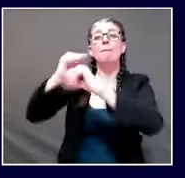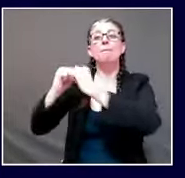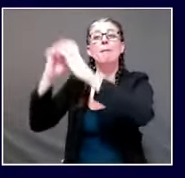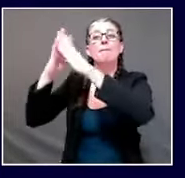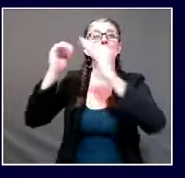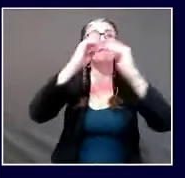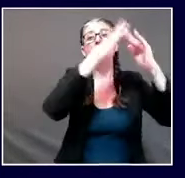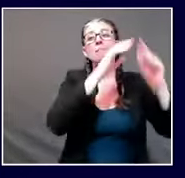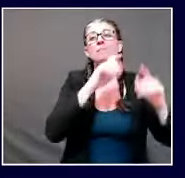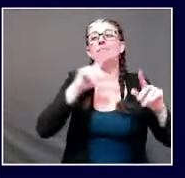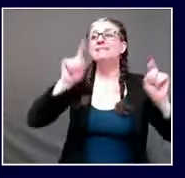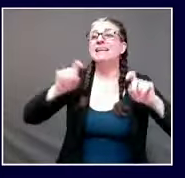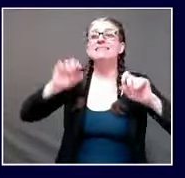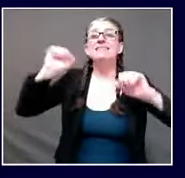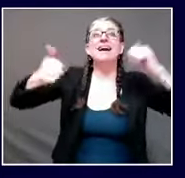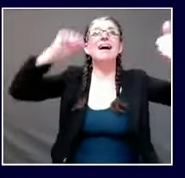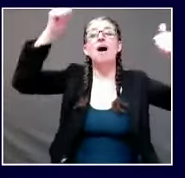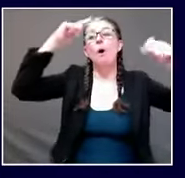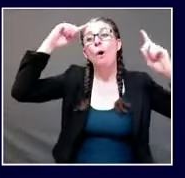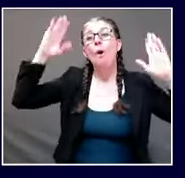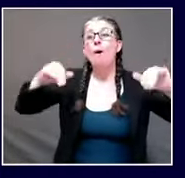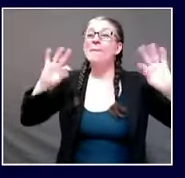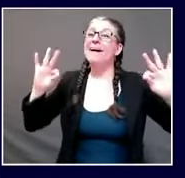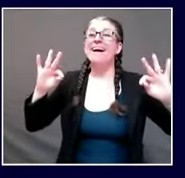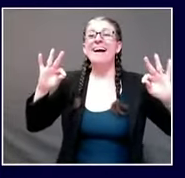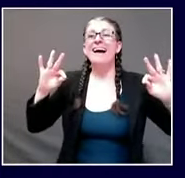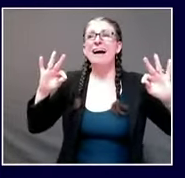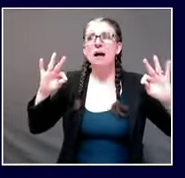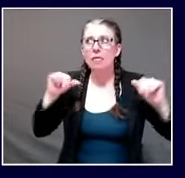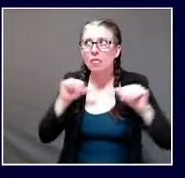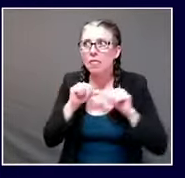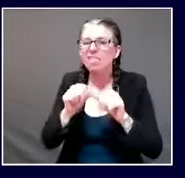access as well as extend the time period for those sites